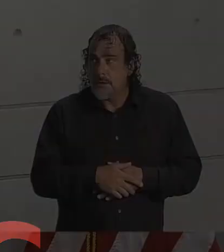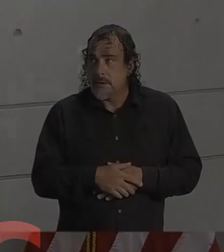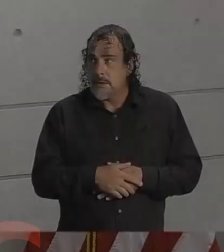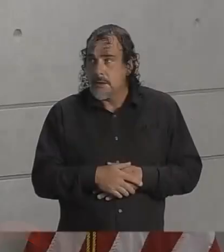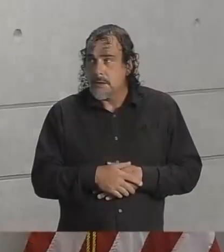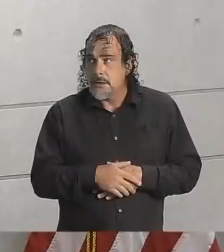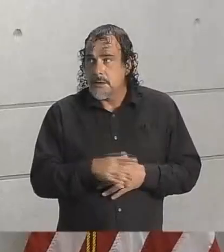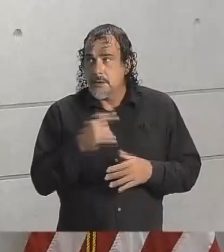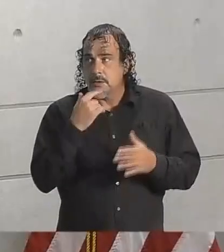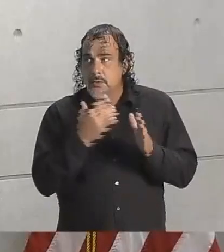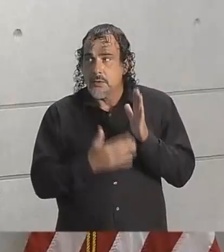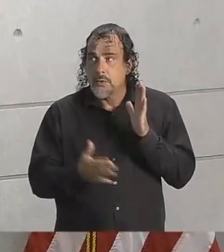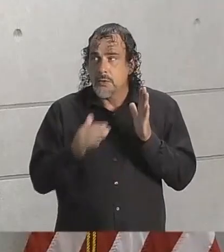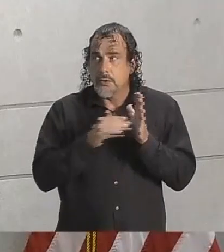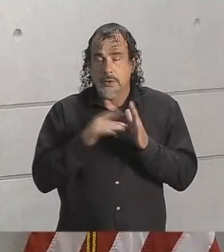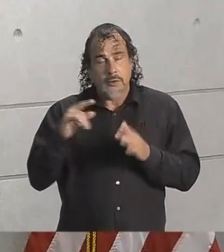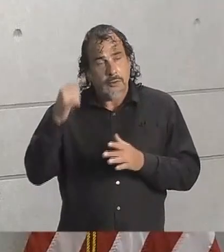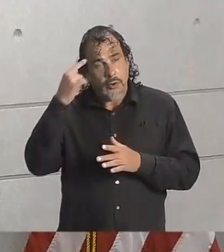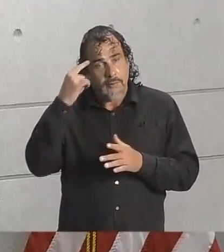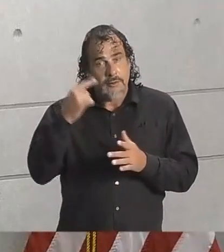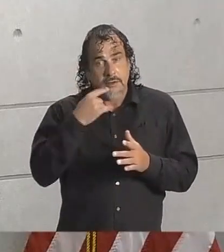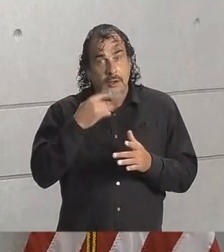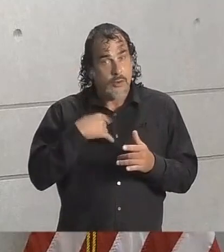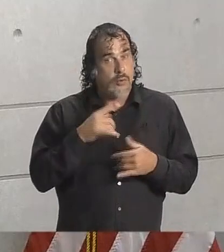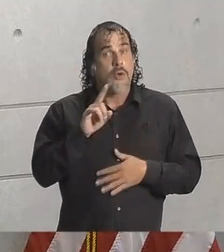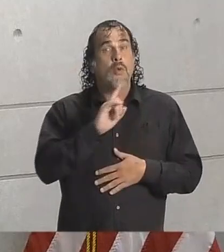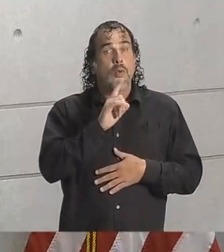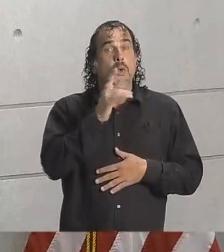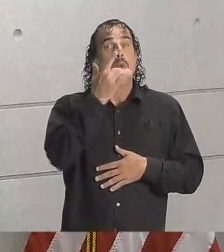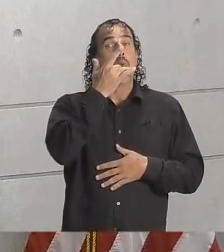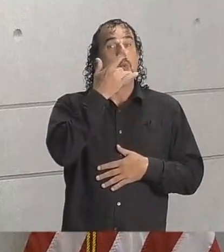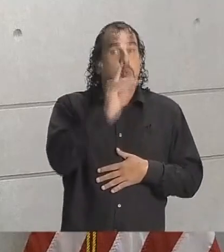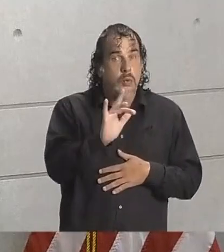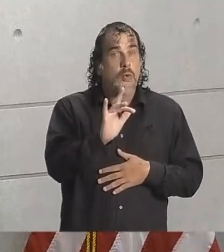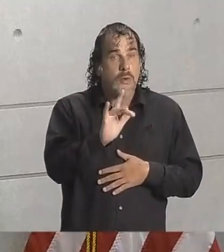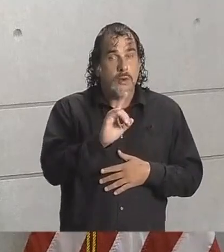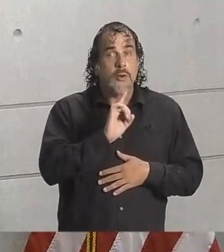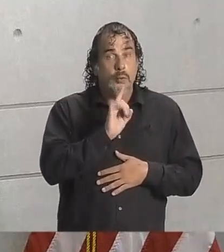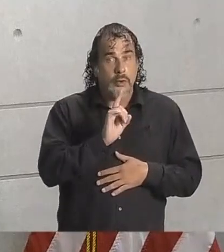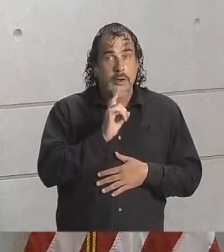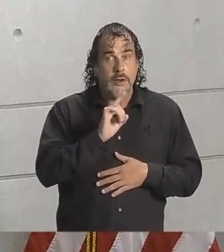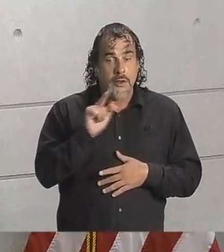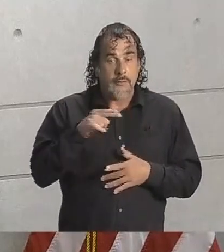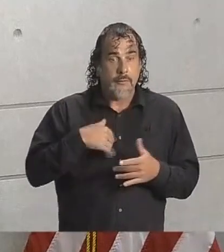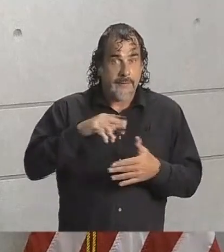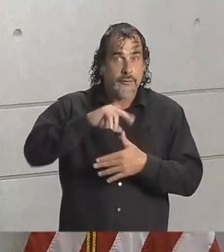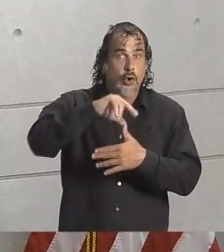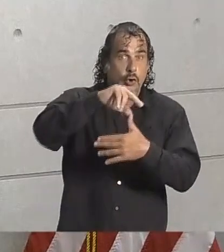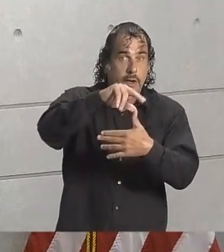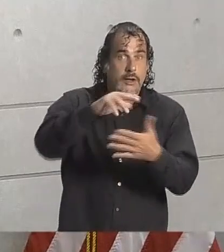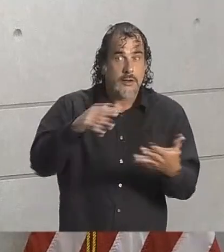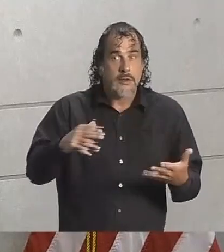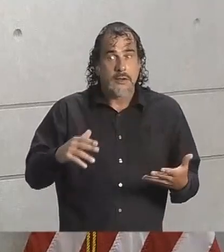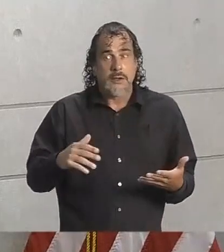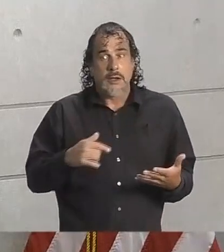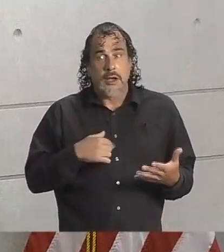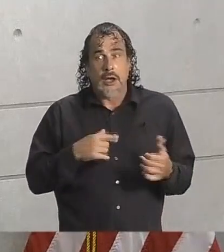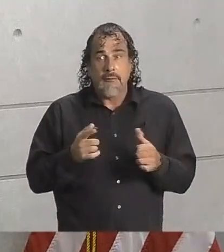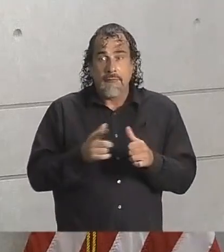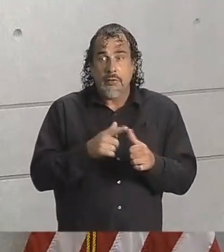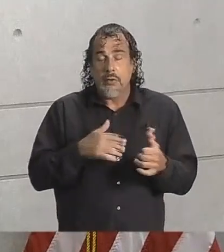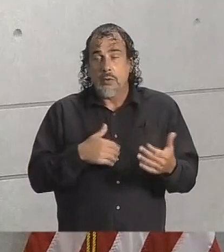To reiterate the governor's comments, we dodged a very big bullet with this storm. I want to first thank